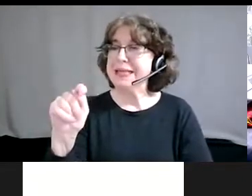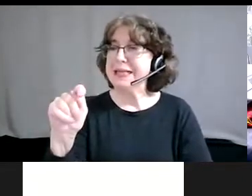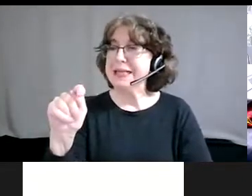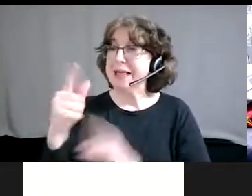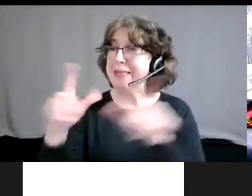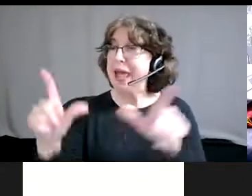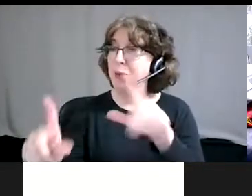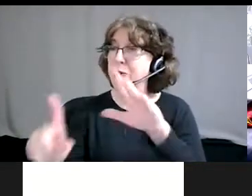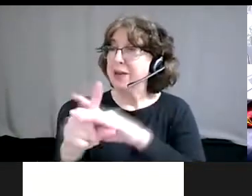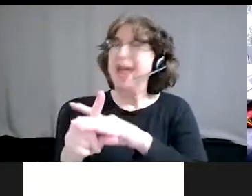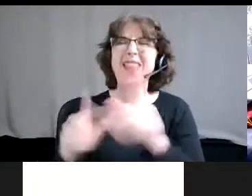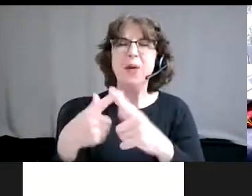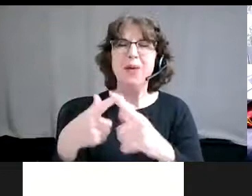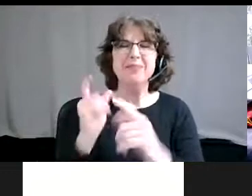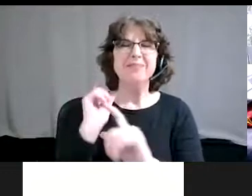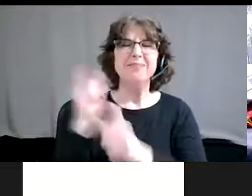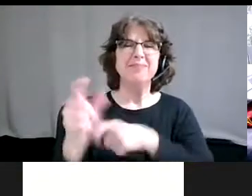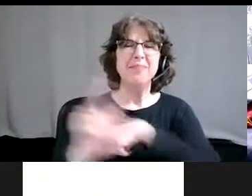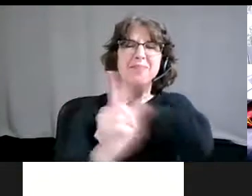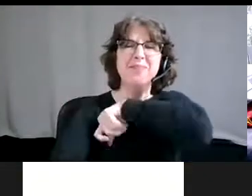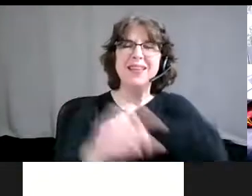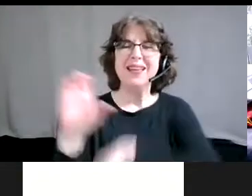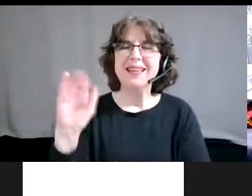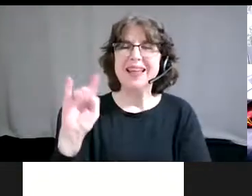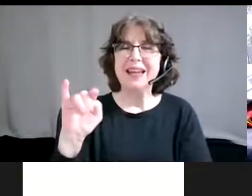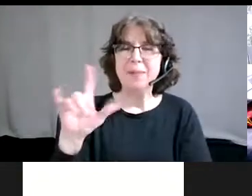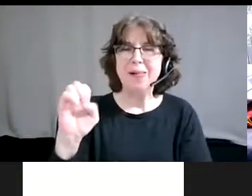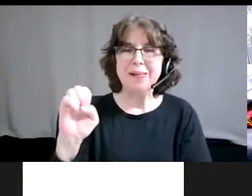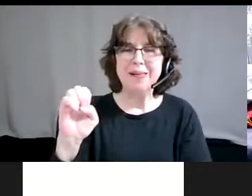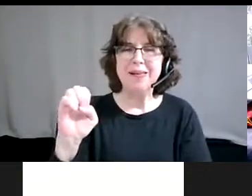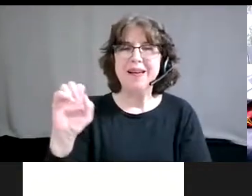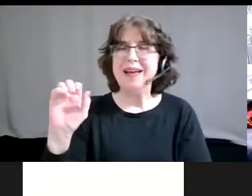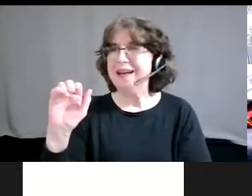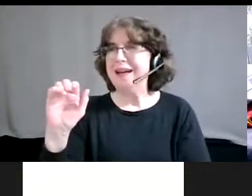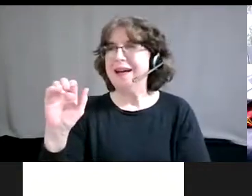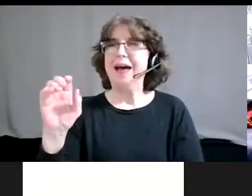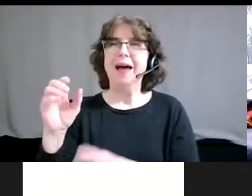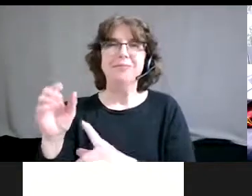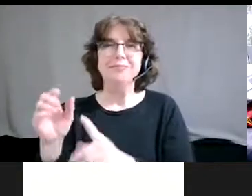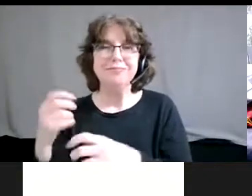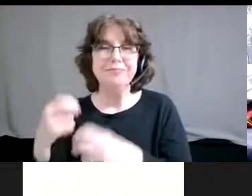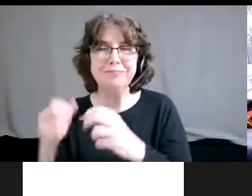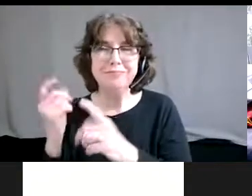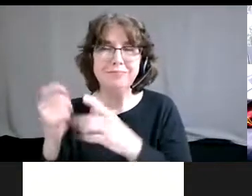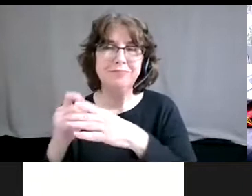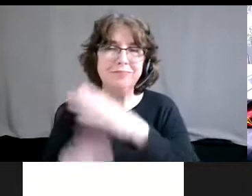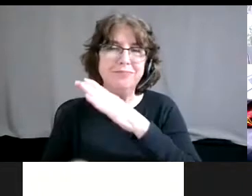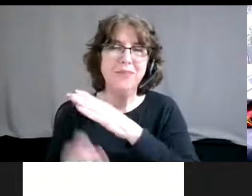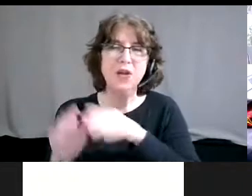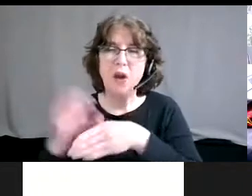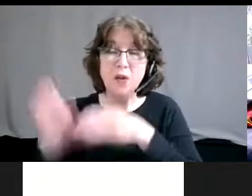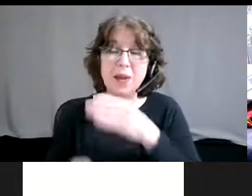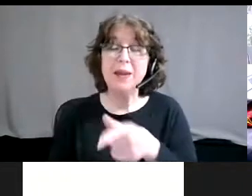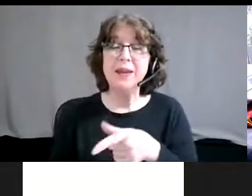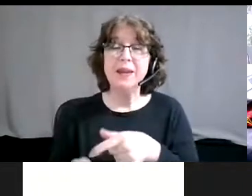things out of my head. Do you have the things in place for that? Do you have precedent? Do you